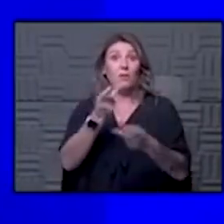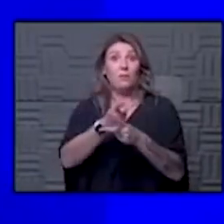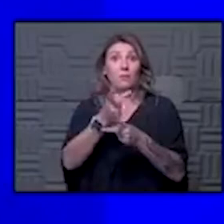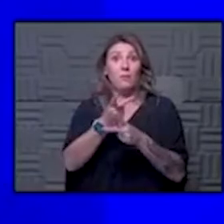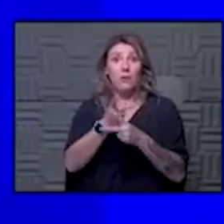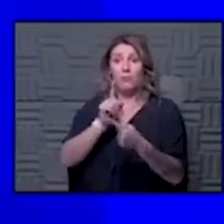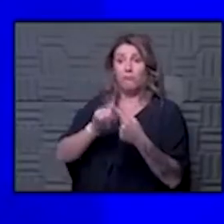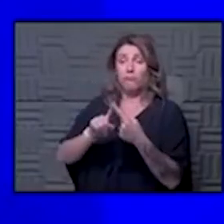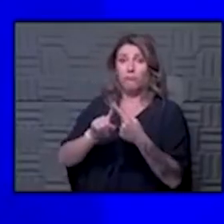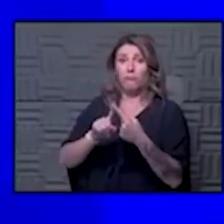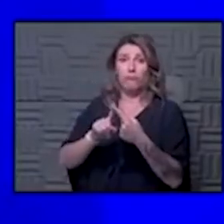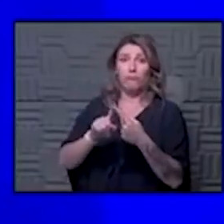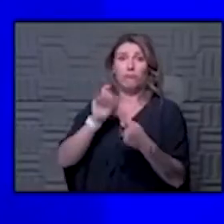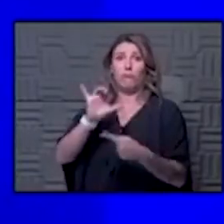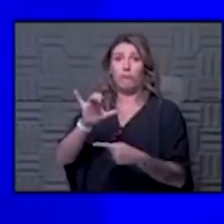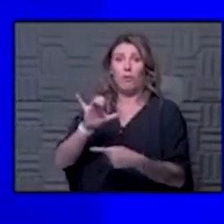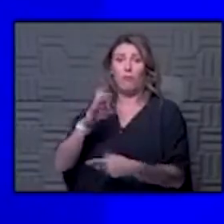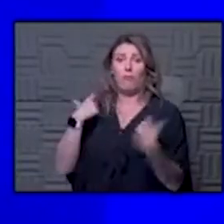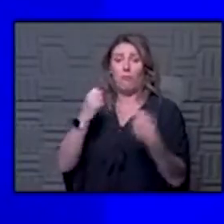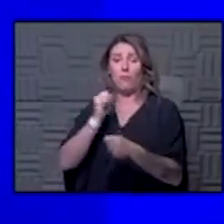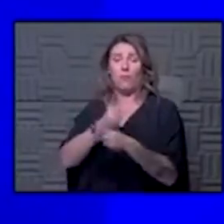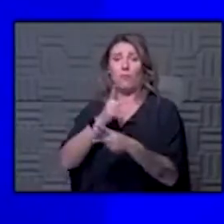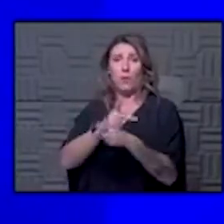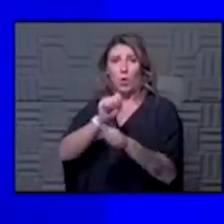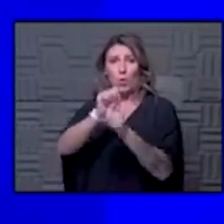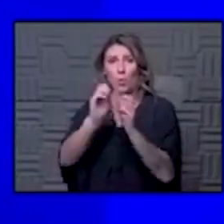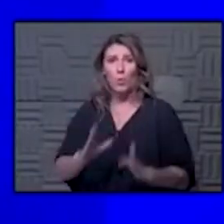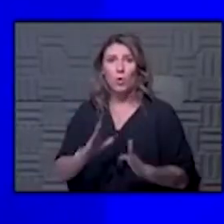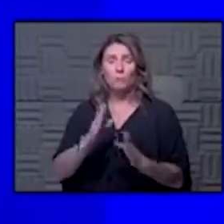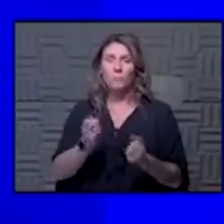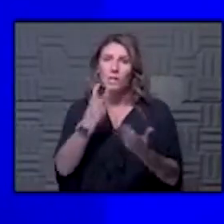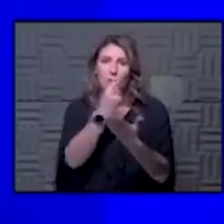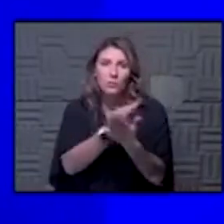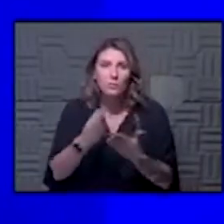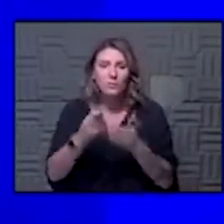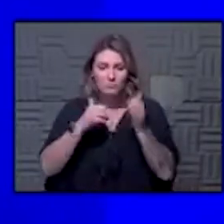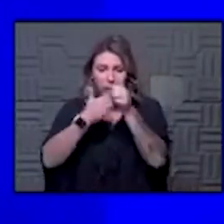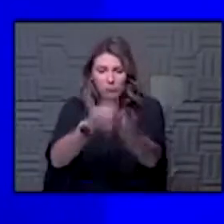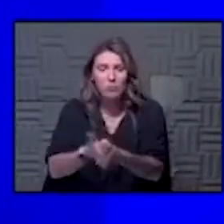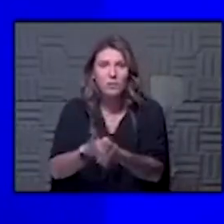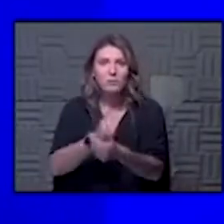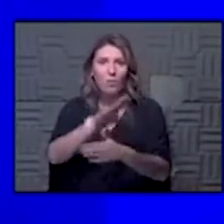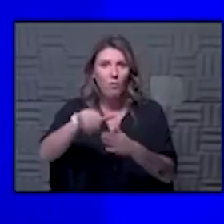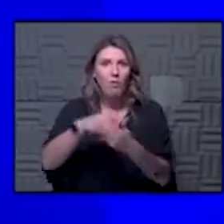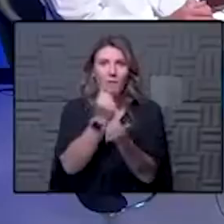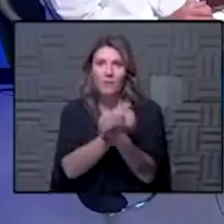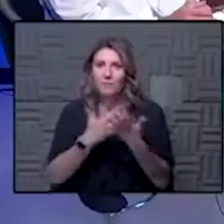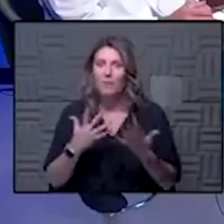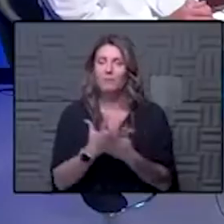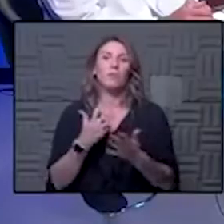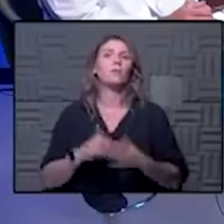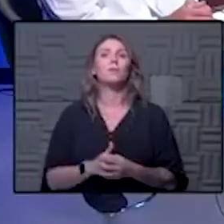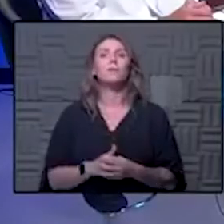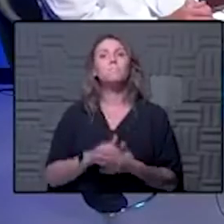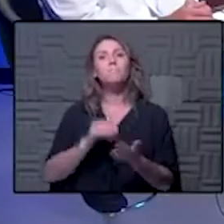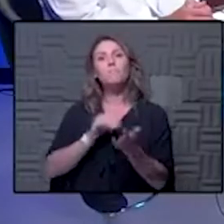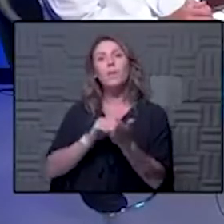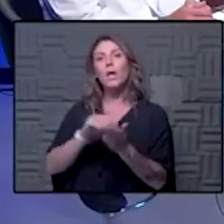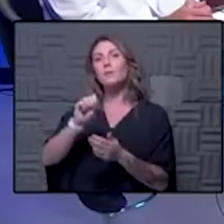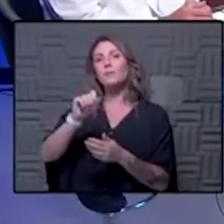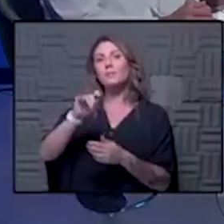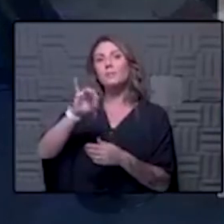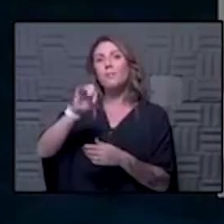so we have a lot of teams we have a lot of resources behind tracking that and tracing all of that stuff Dr. Savapathy at